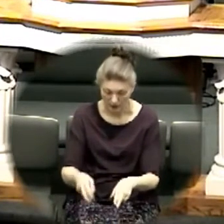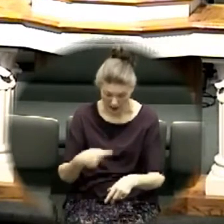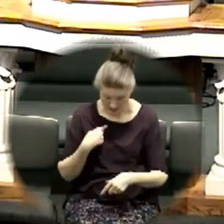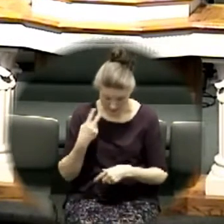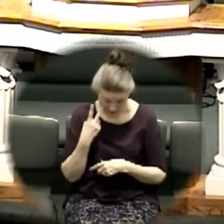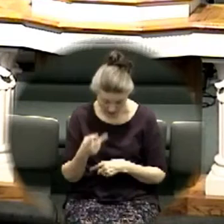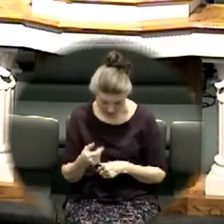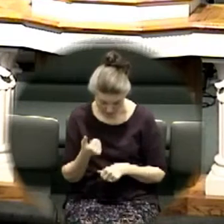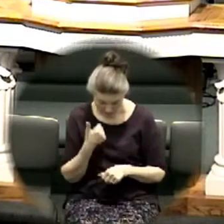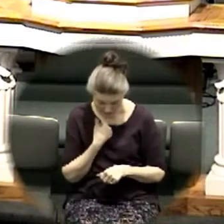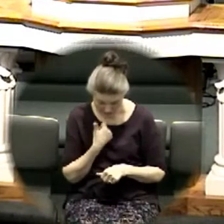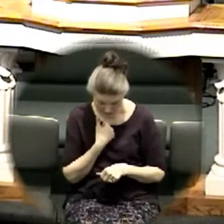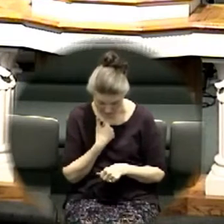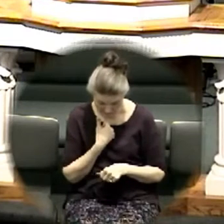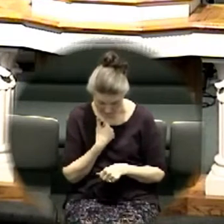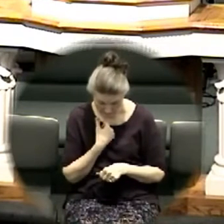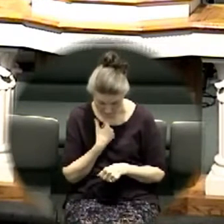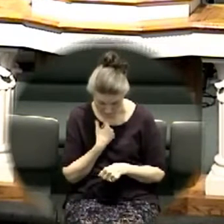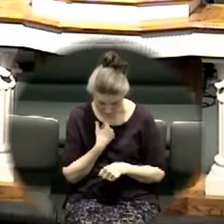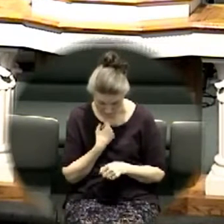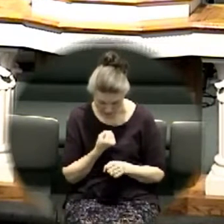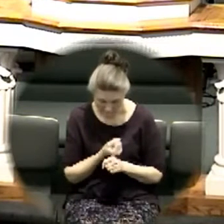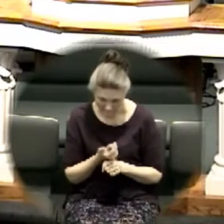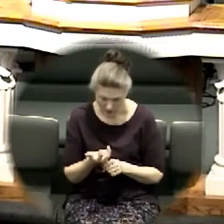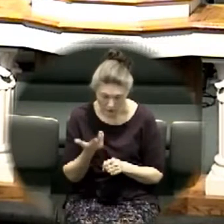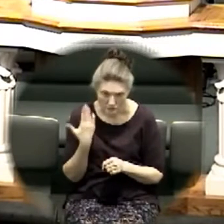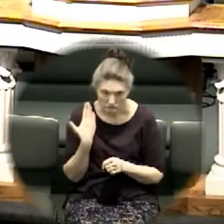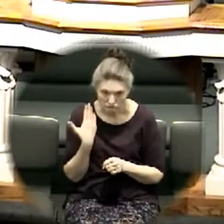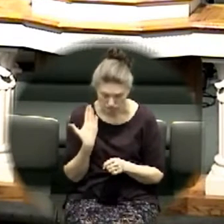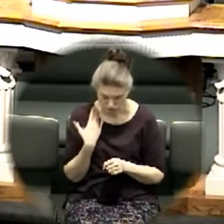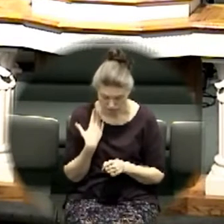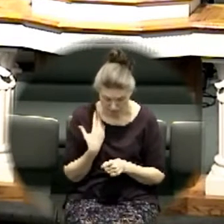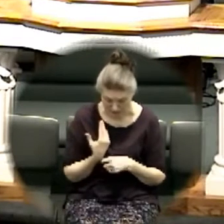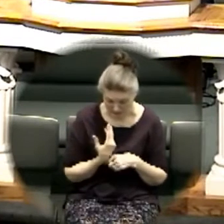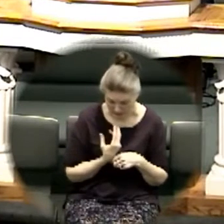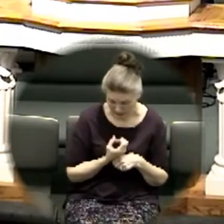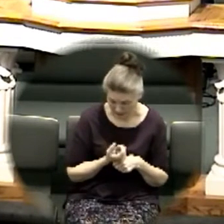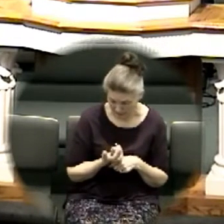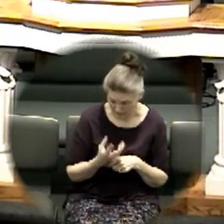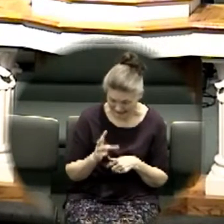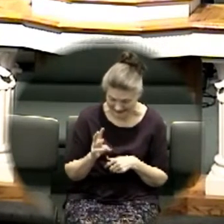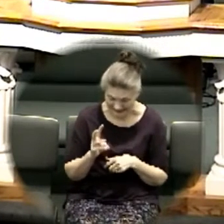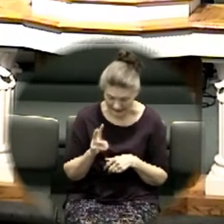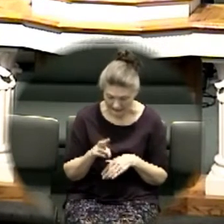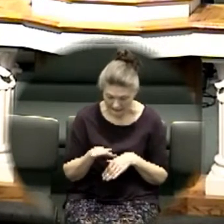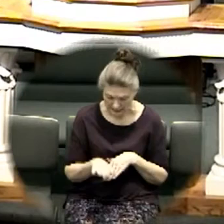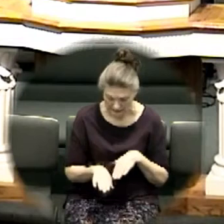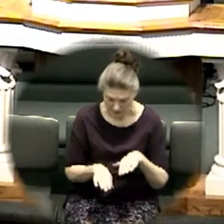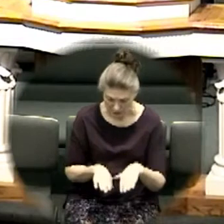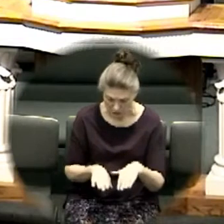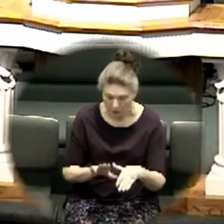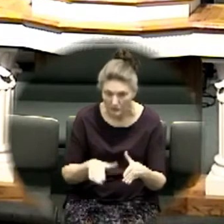so a few steps probably six steps would get you into the middle